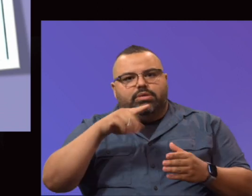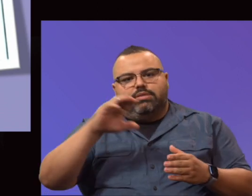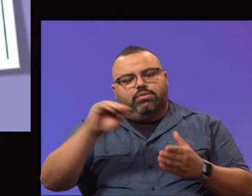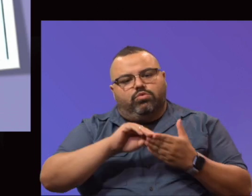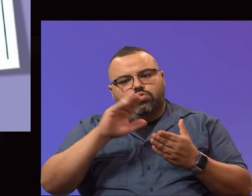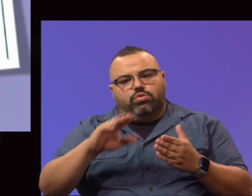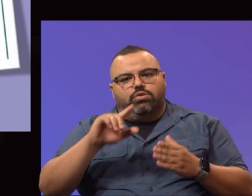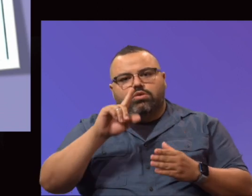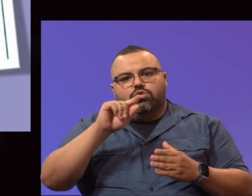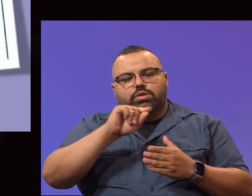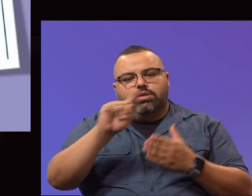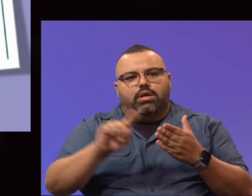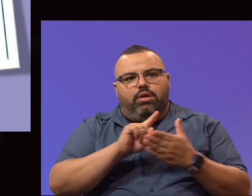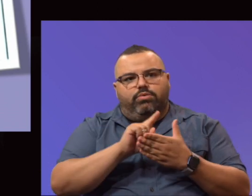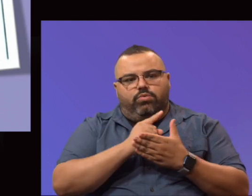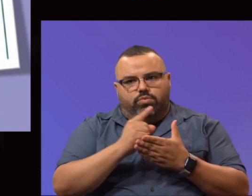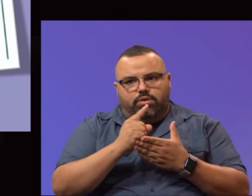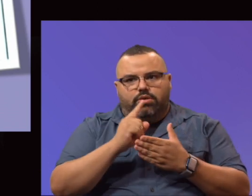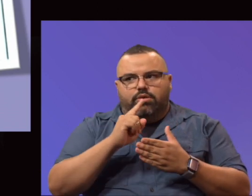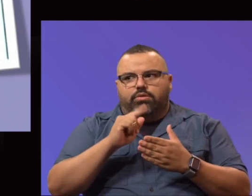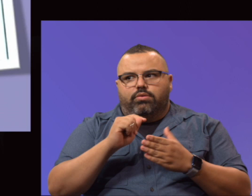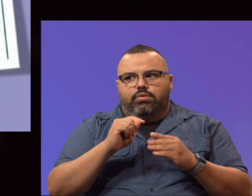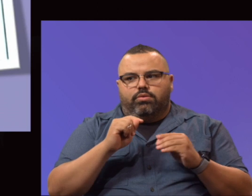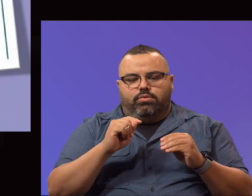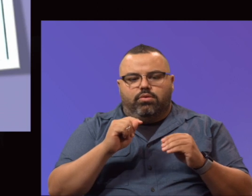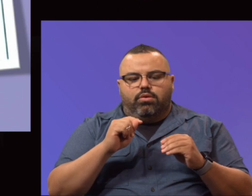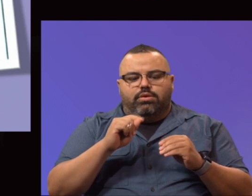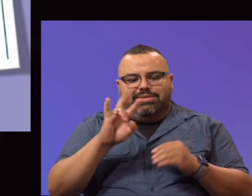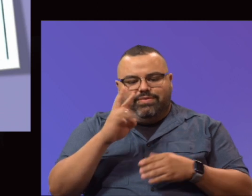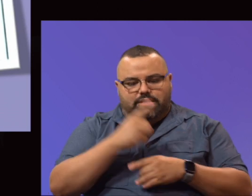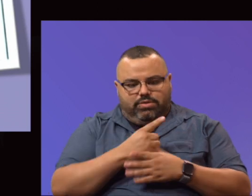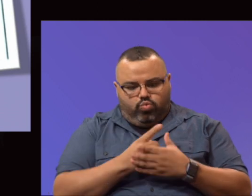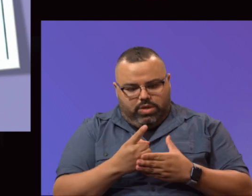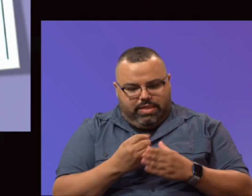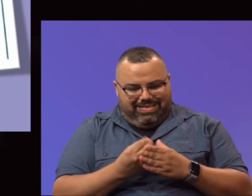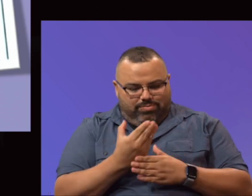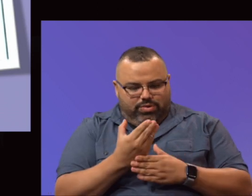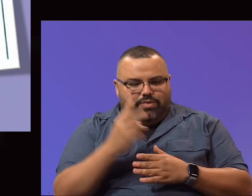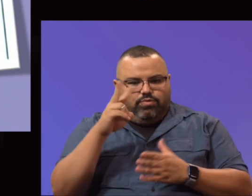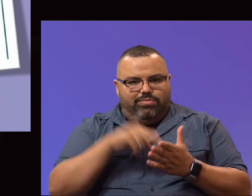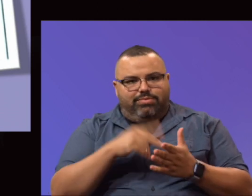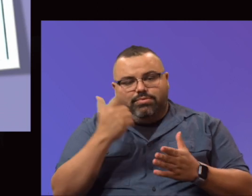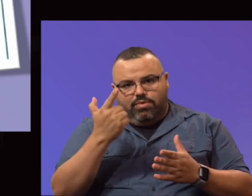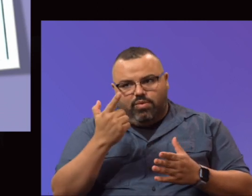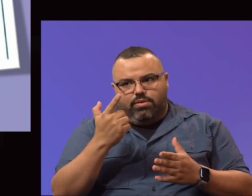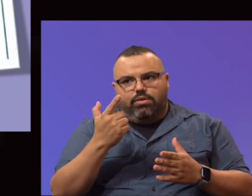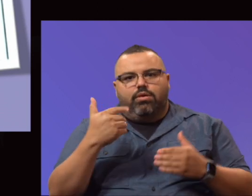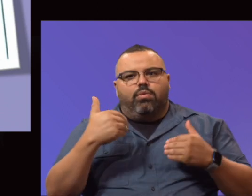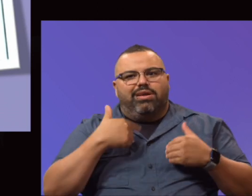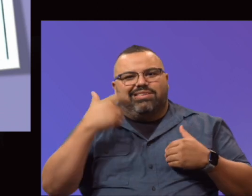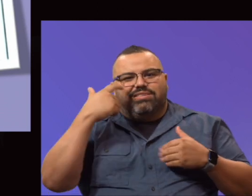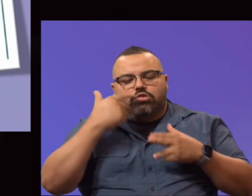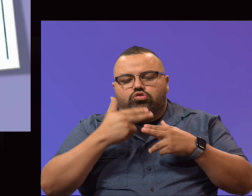students 20 hours a day of tutoring for our students seven days a week. In the spring of 2021, we had